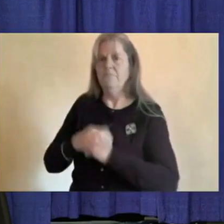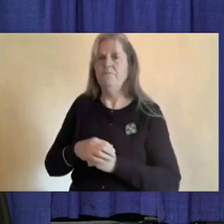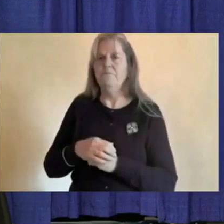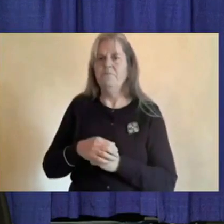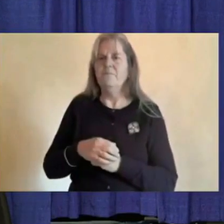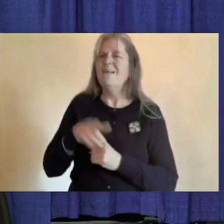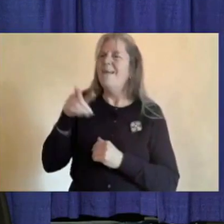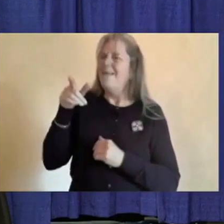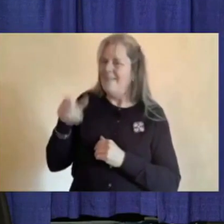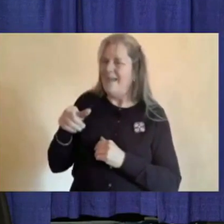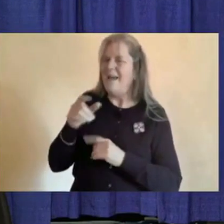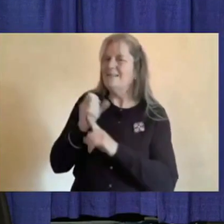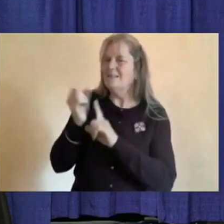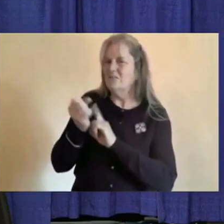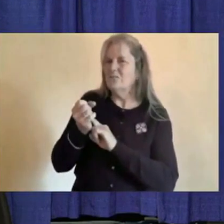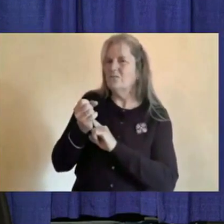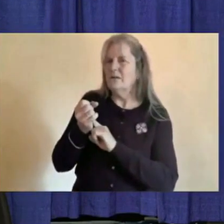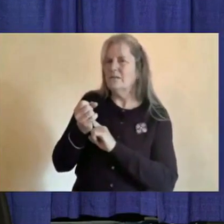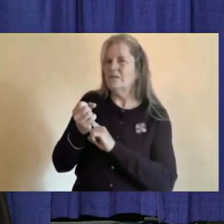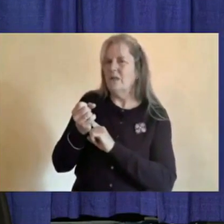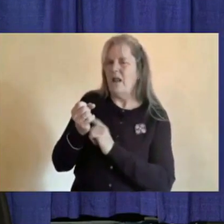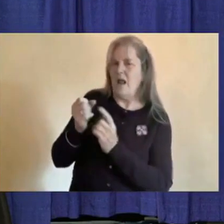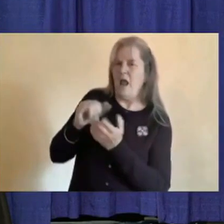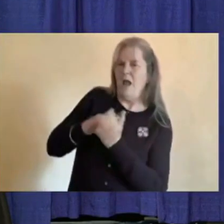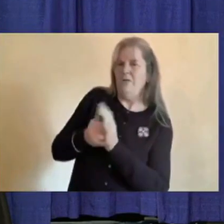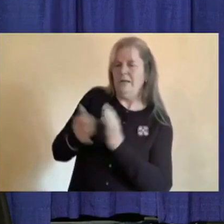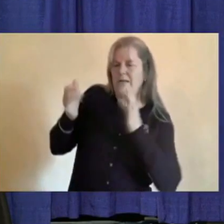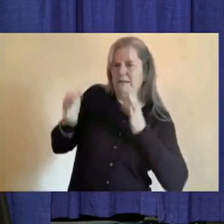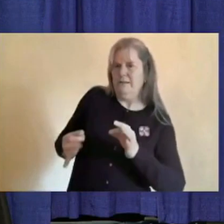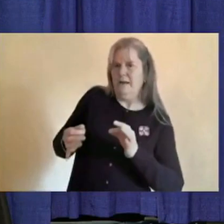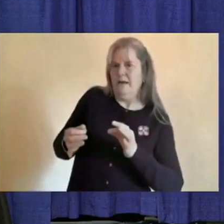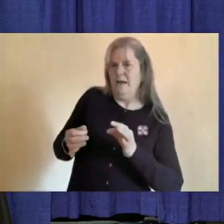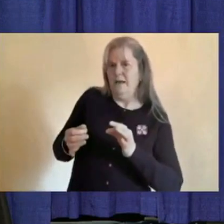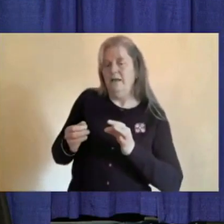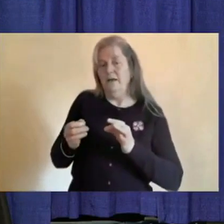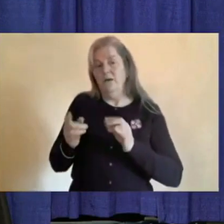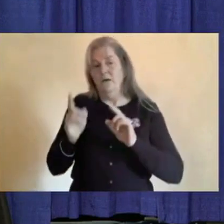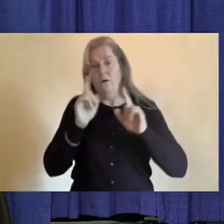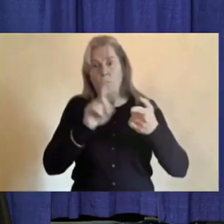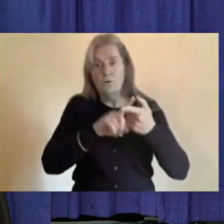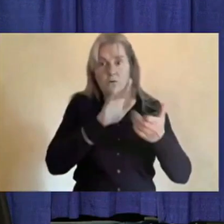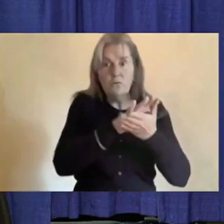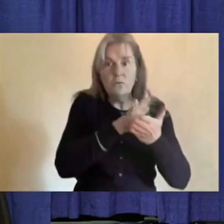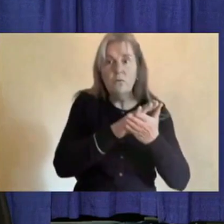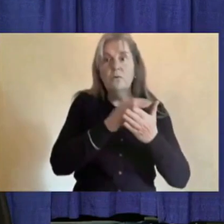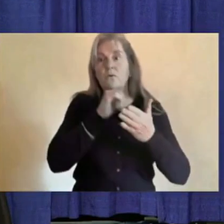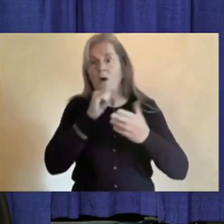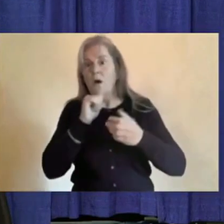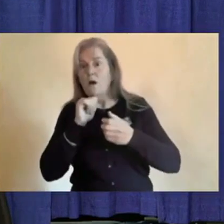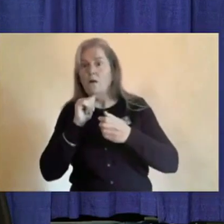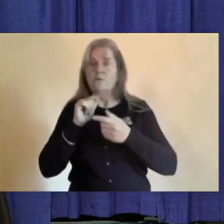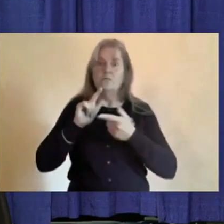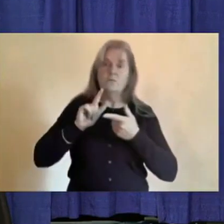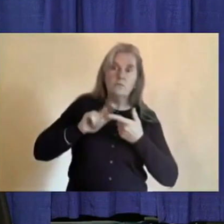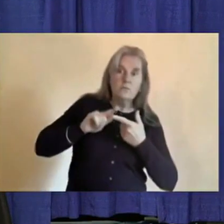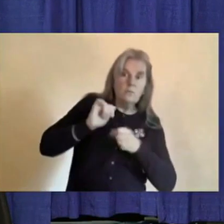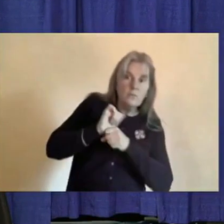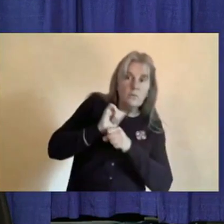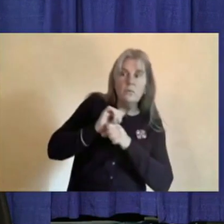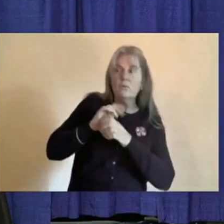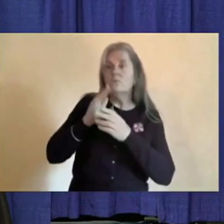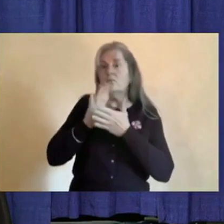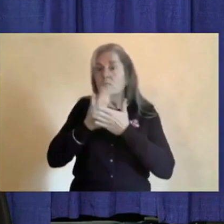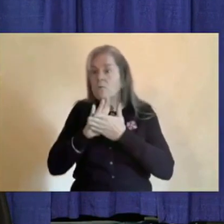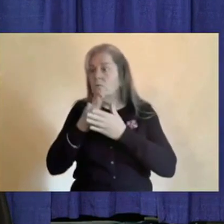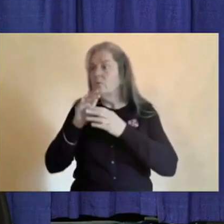way to resolve the dilemma of what to do is to get your child tested. The one exception is an